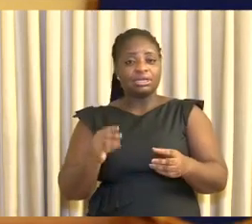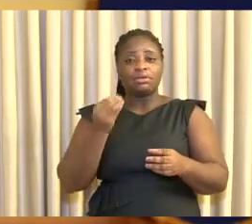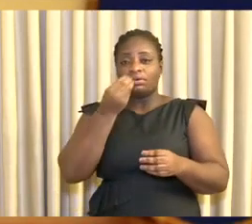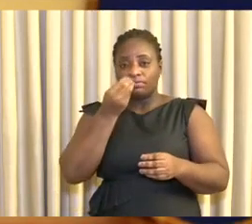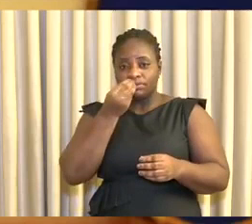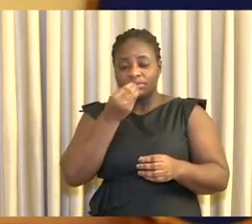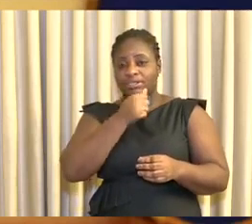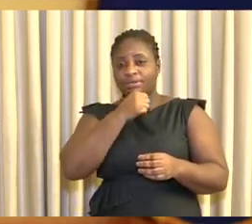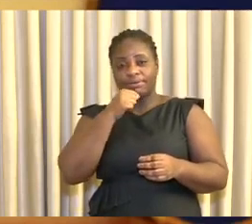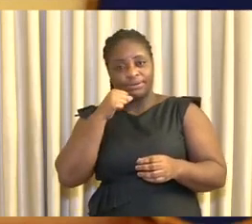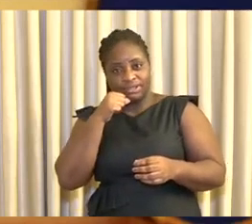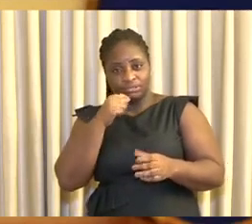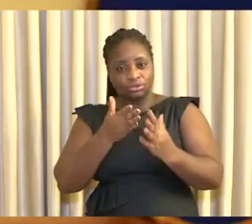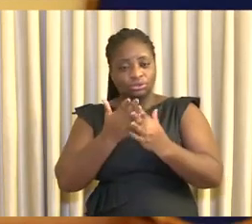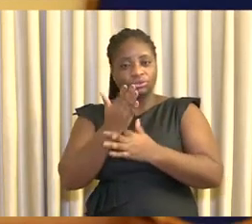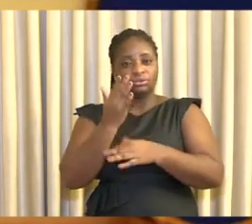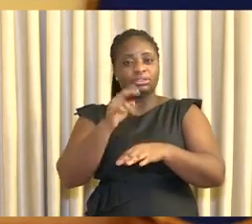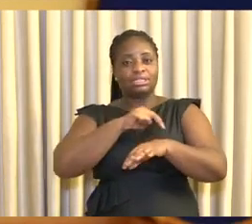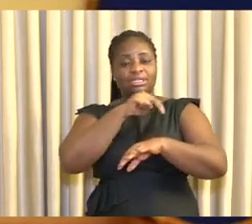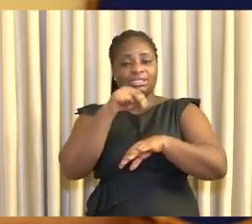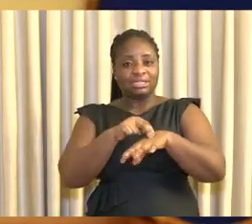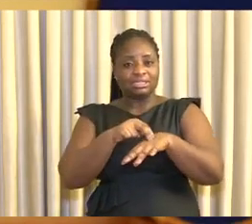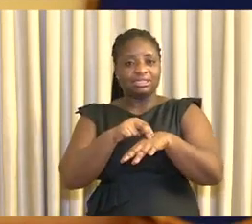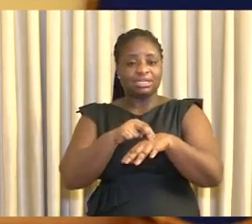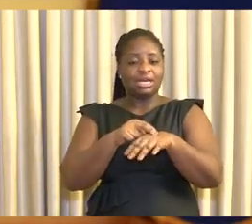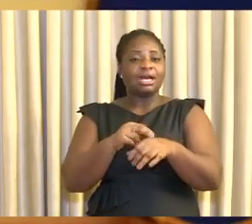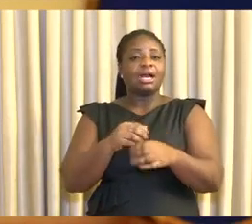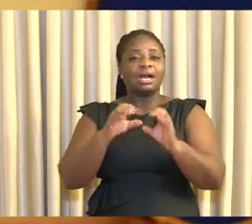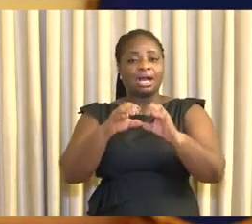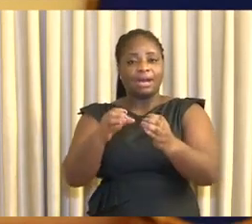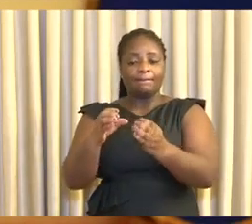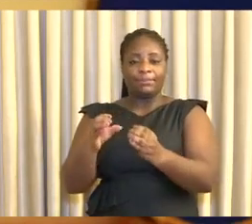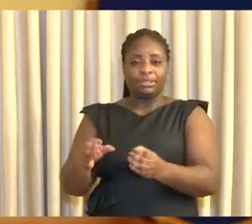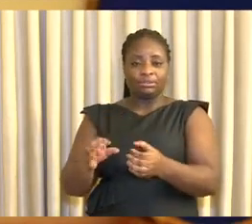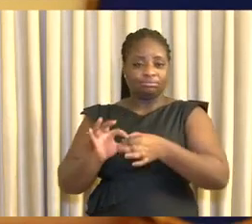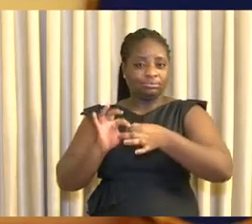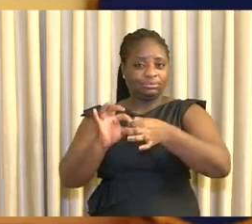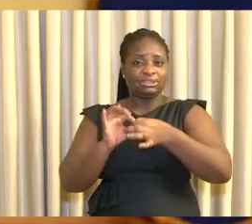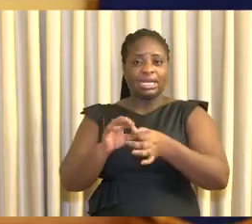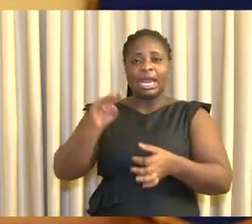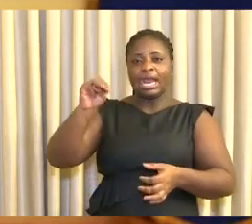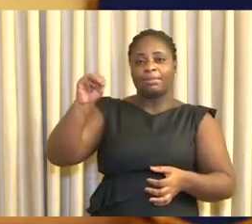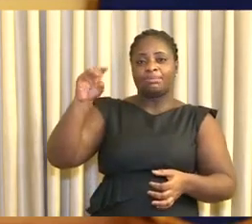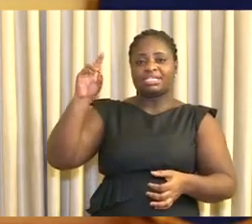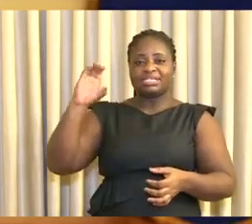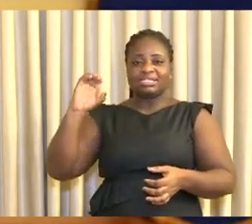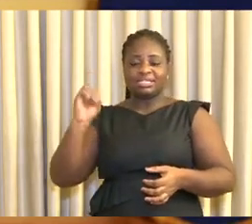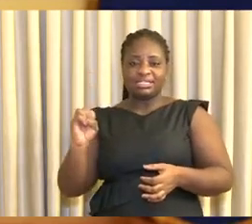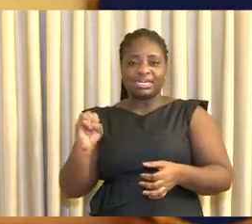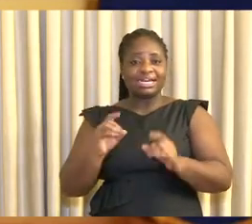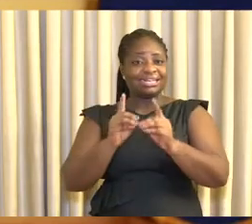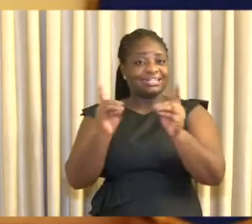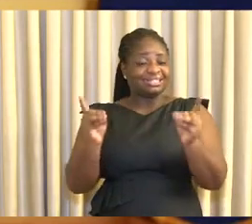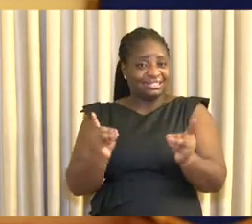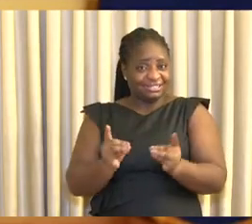the District Disaster Management Committees, has provided over two and a half million cooked food packs